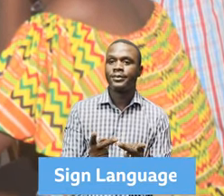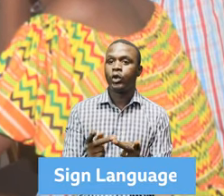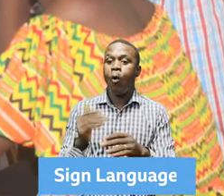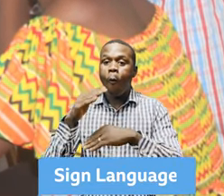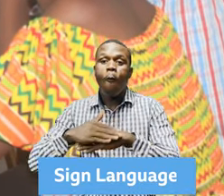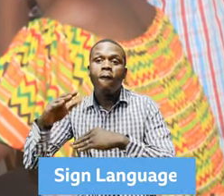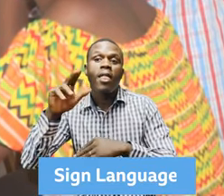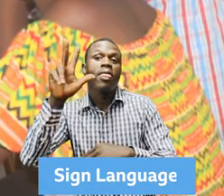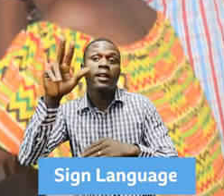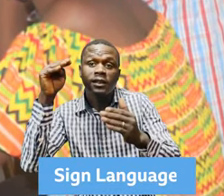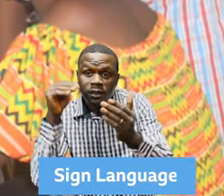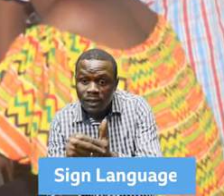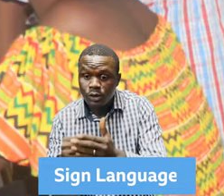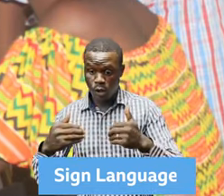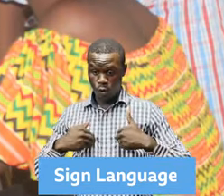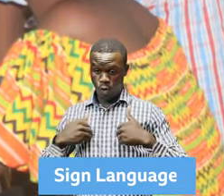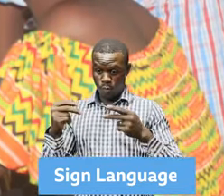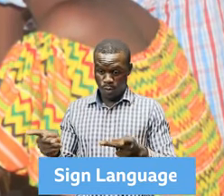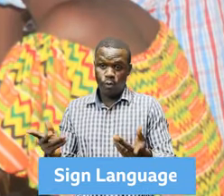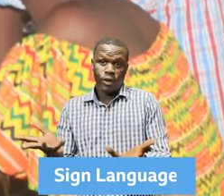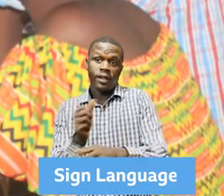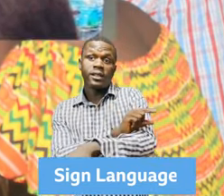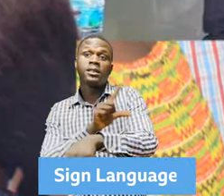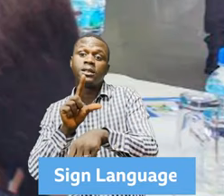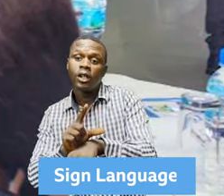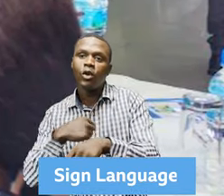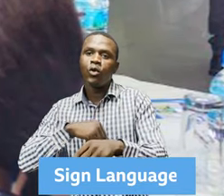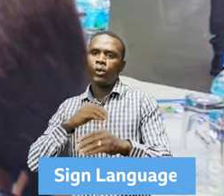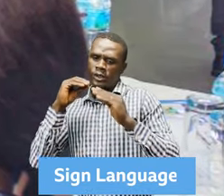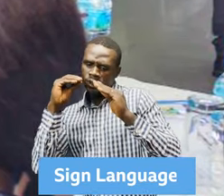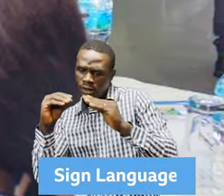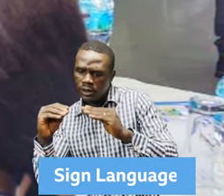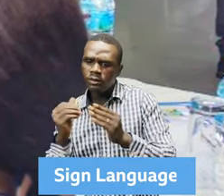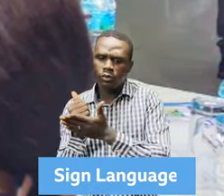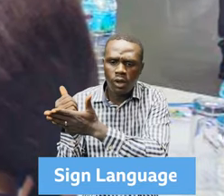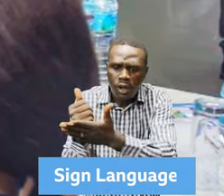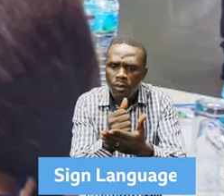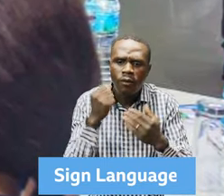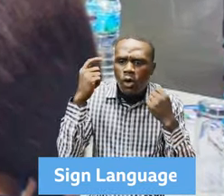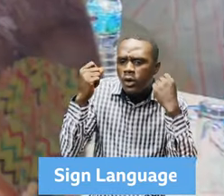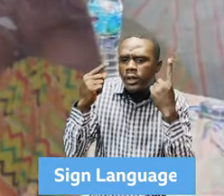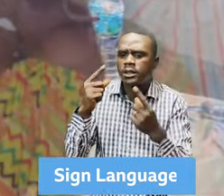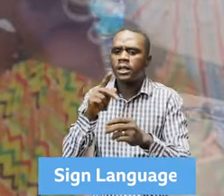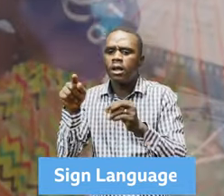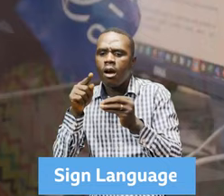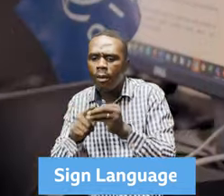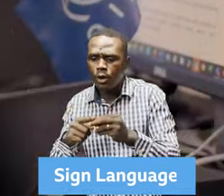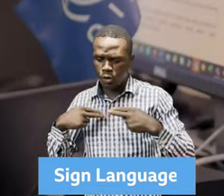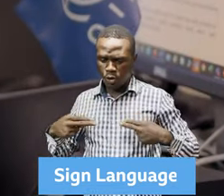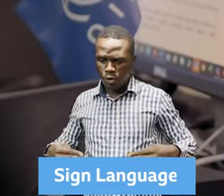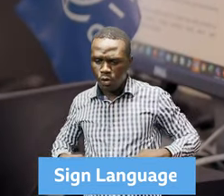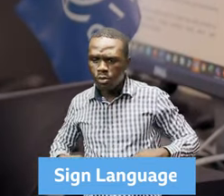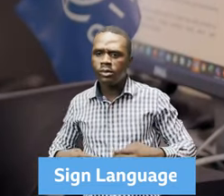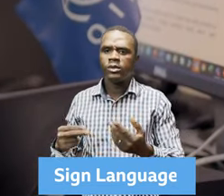to over 3,000 youth in the country, raising awareness against issues to do with irregular migration,